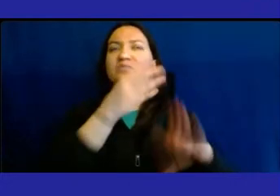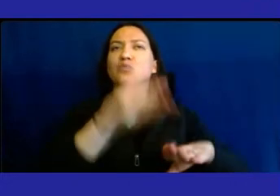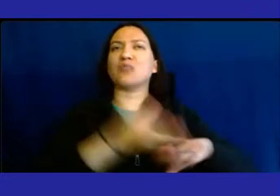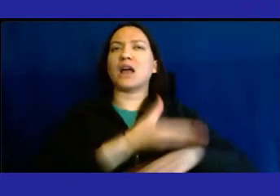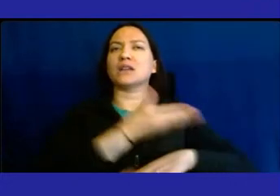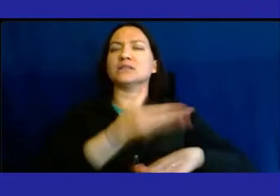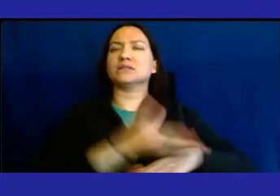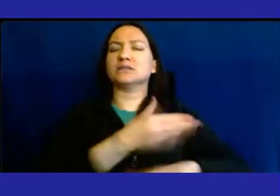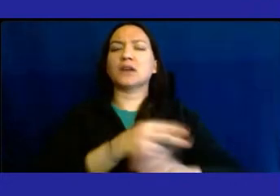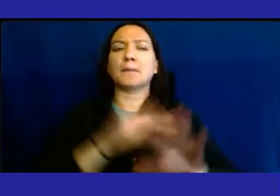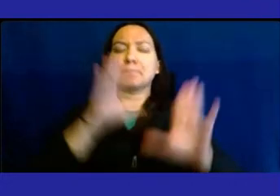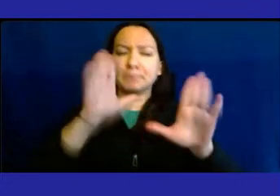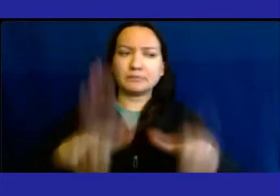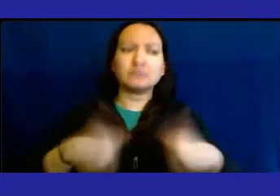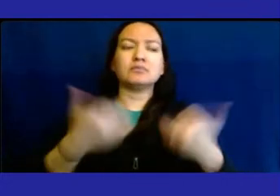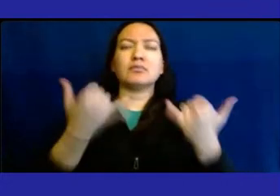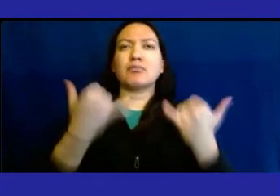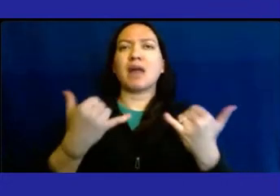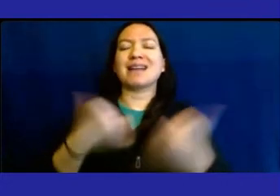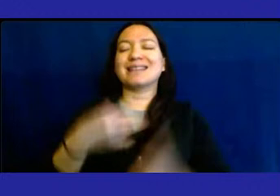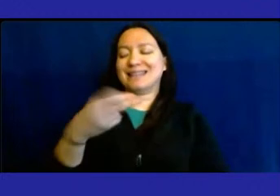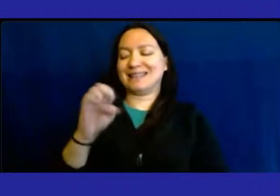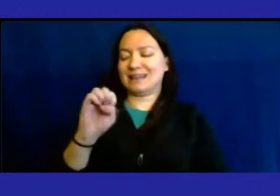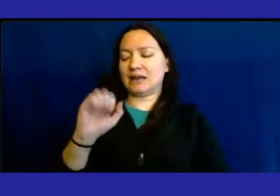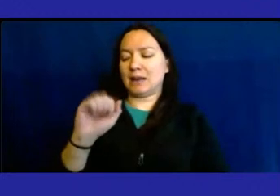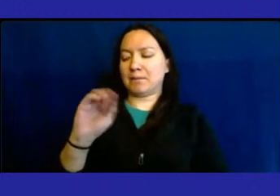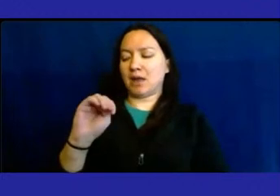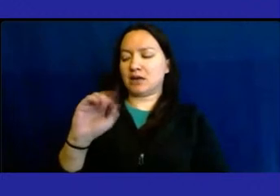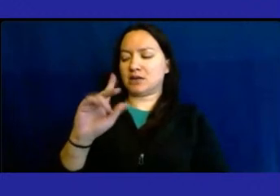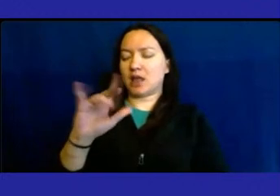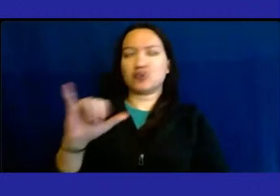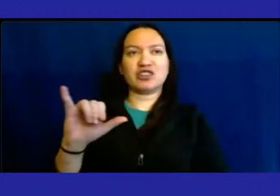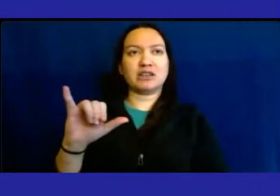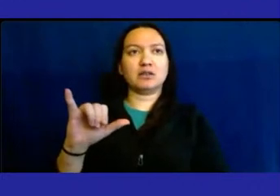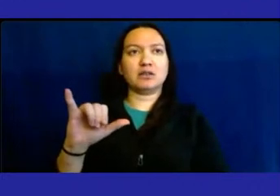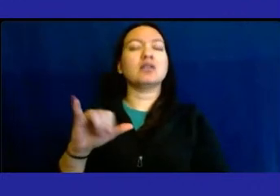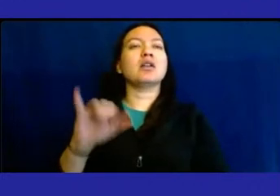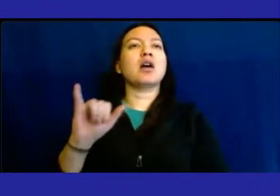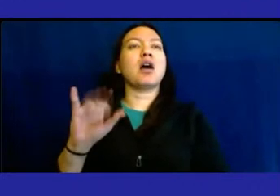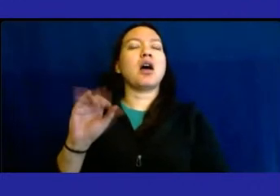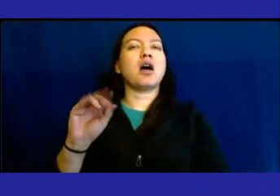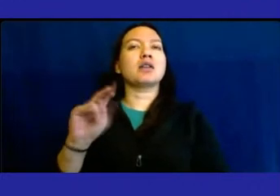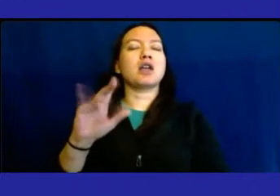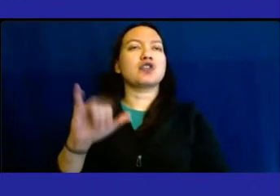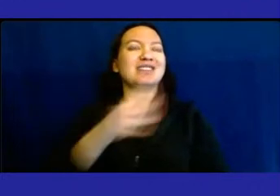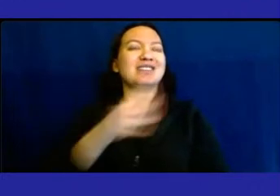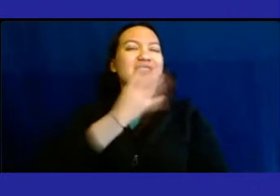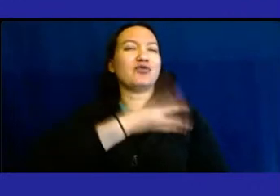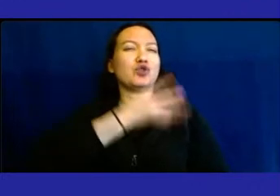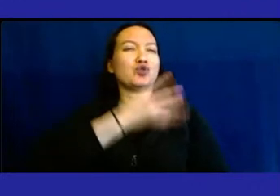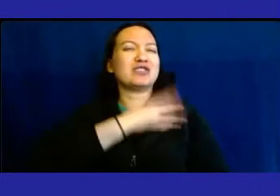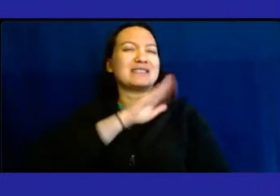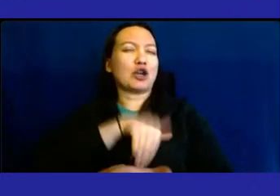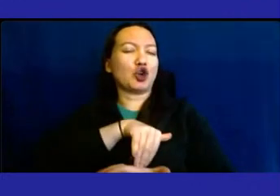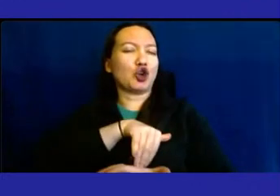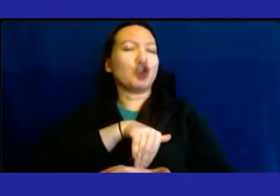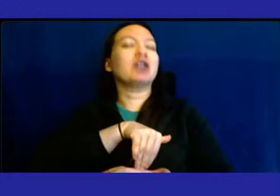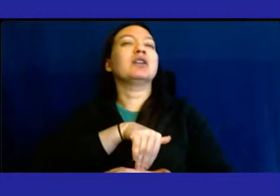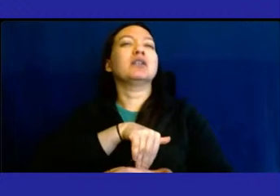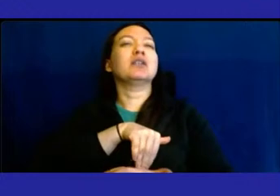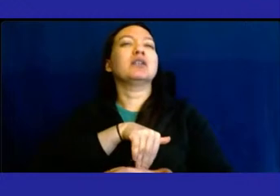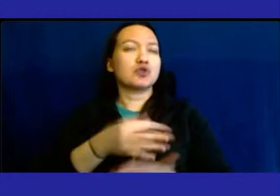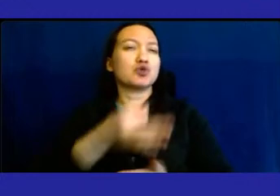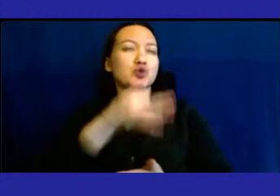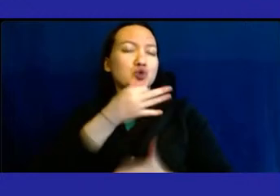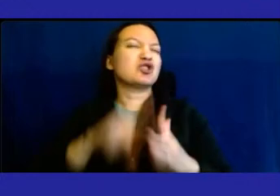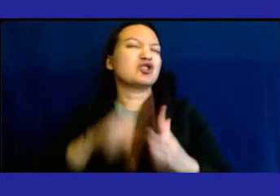modernization of our hematology oncology infusion center, which is also the construction should begin soon.